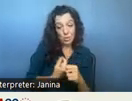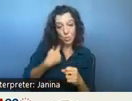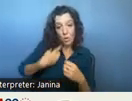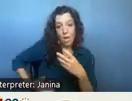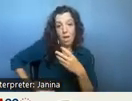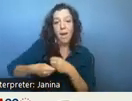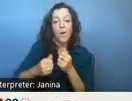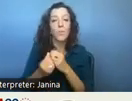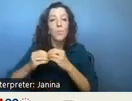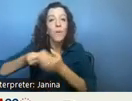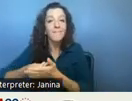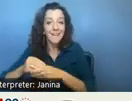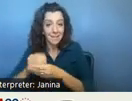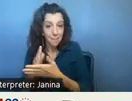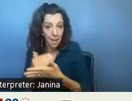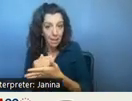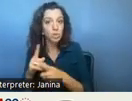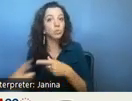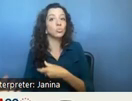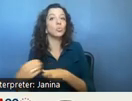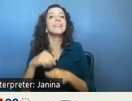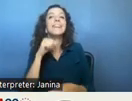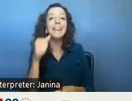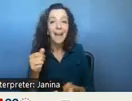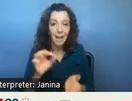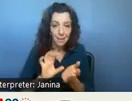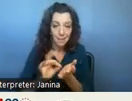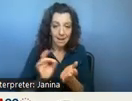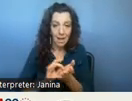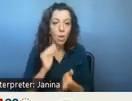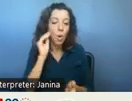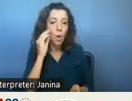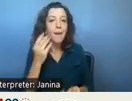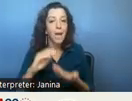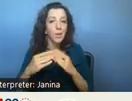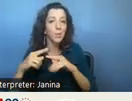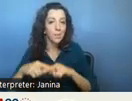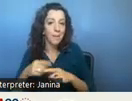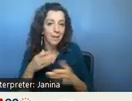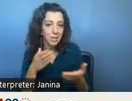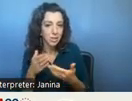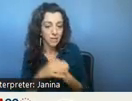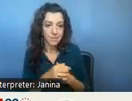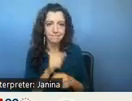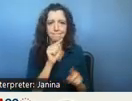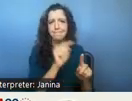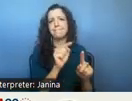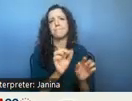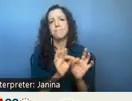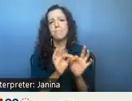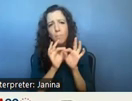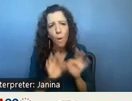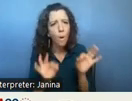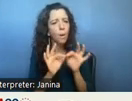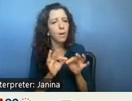budget to include the non-medical home and community-based services this is a really important way to understand